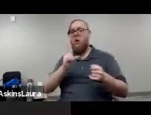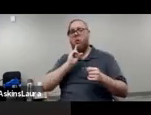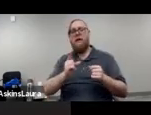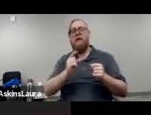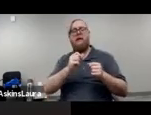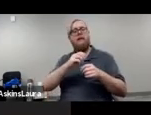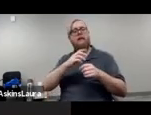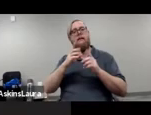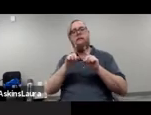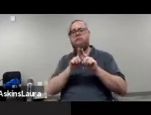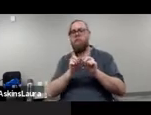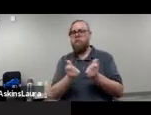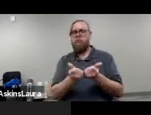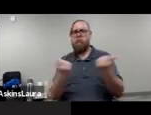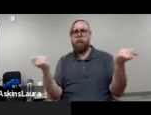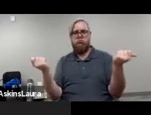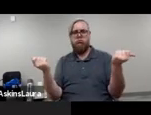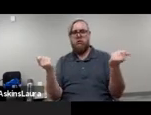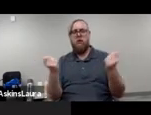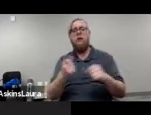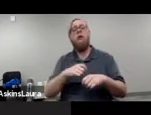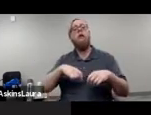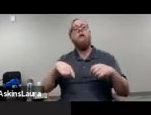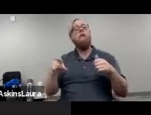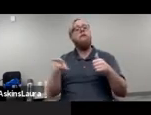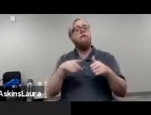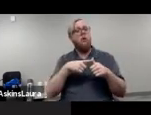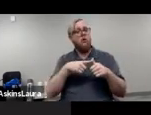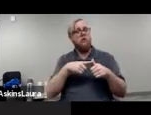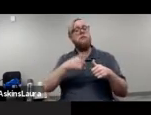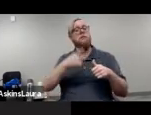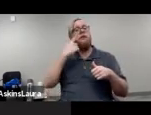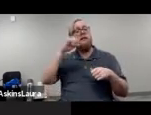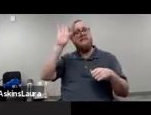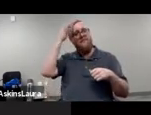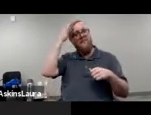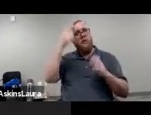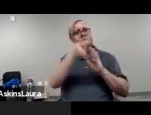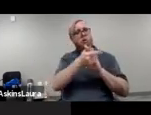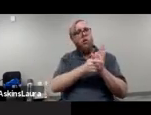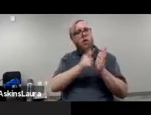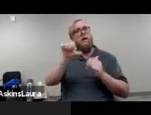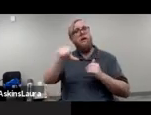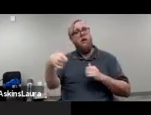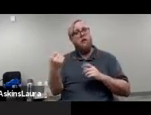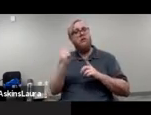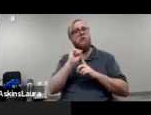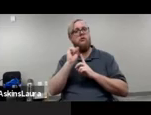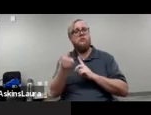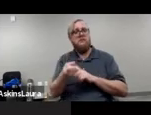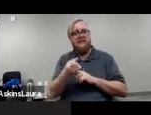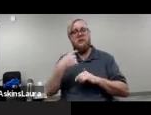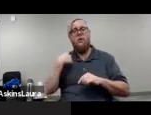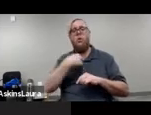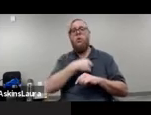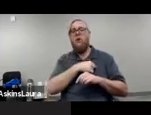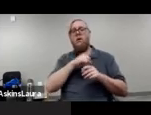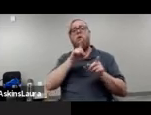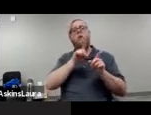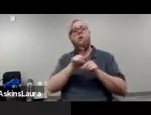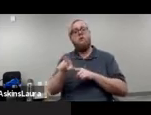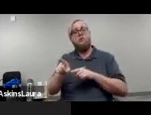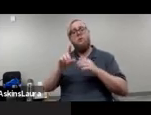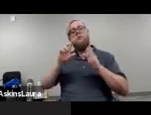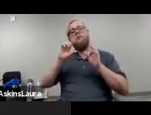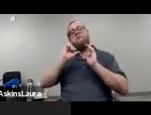expanded in two directions. First, due to federal law and other circumstances, we are putting much